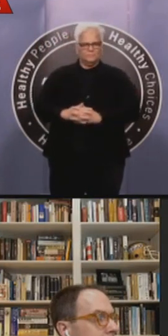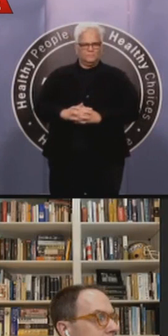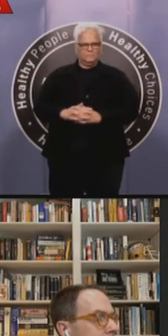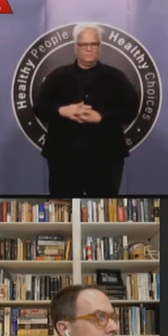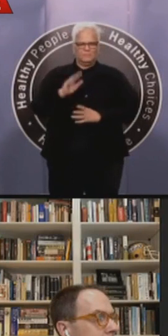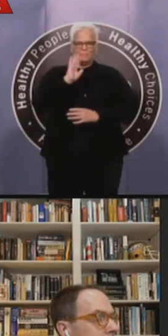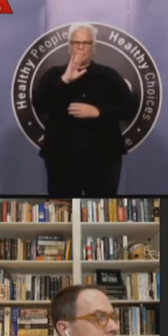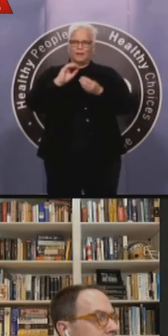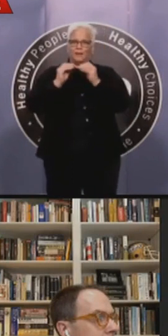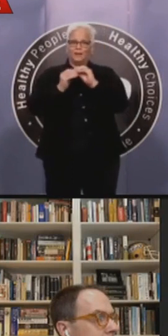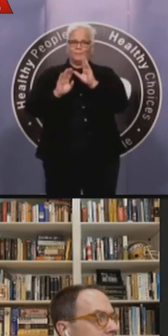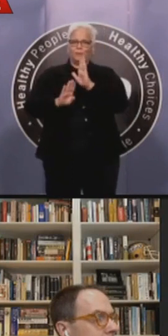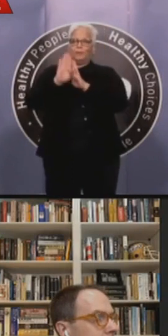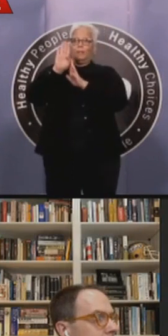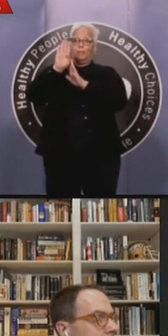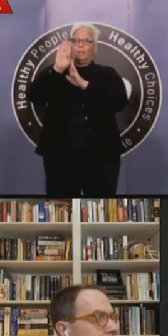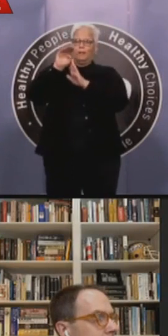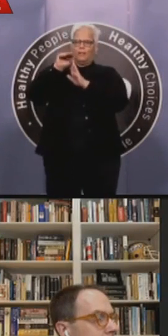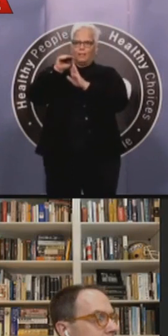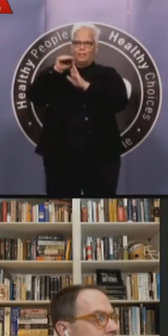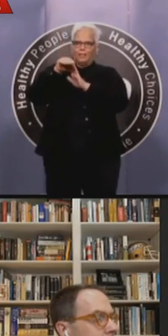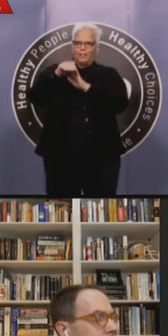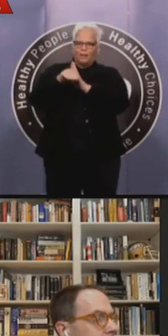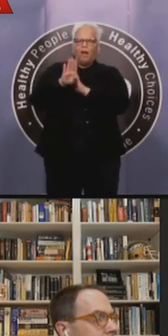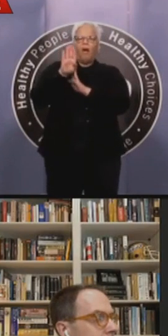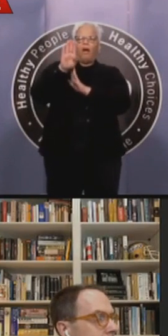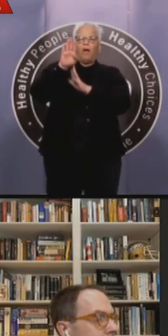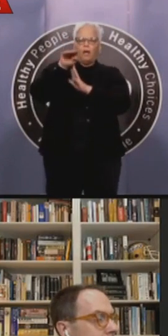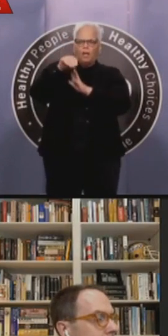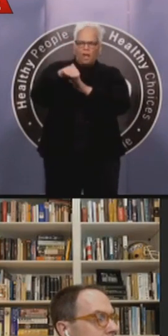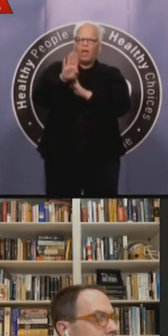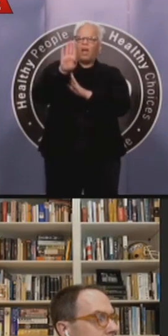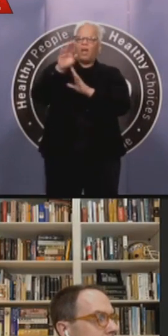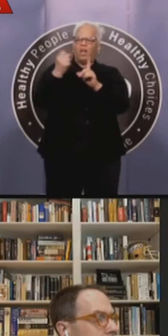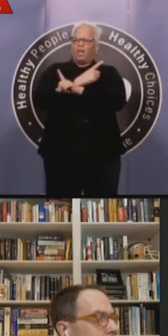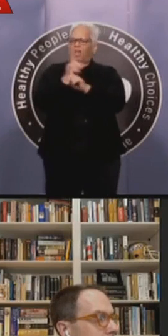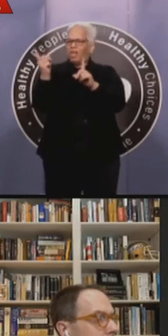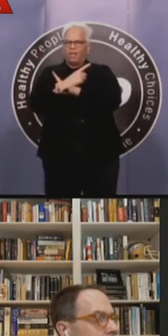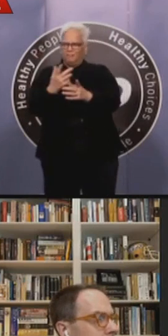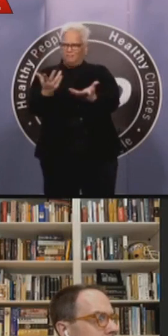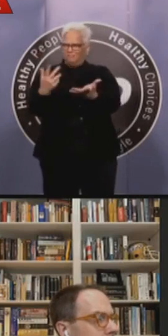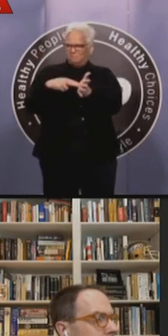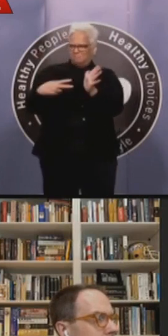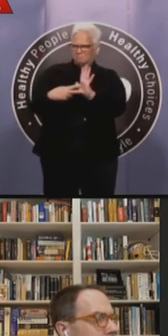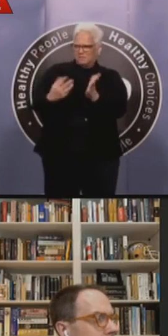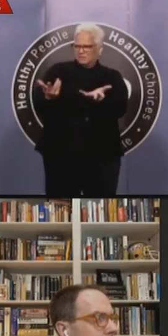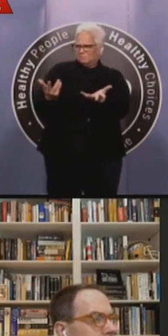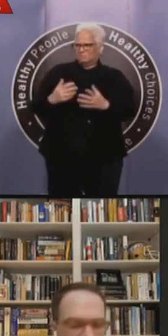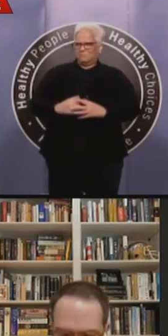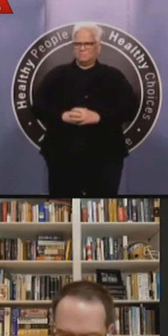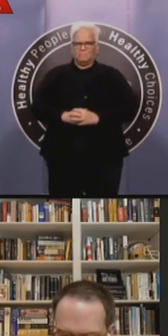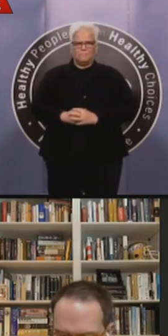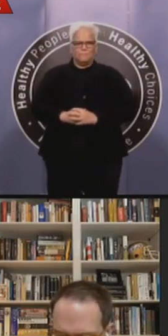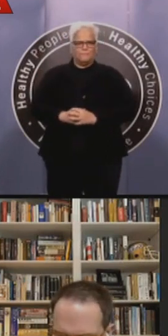we've got evidence that Tulsa has continued to social distance and they've been doing the right thing as they've been asked to do. And so I think